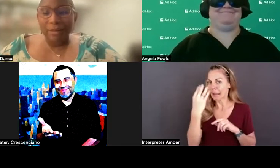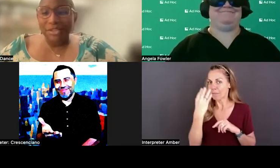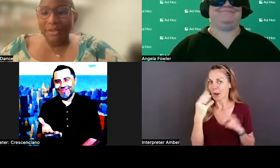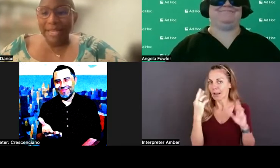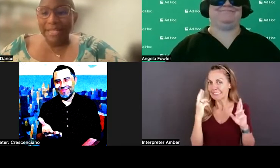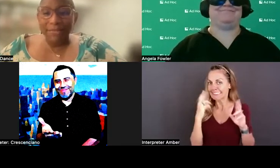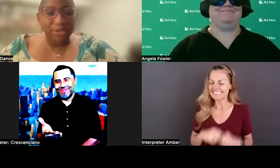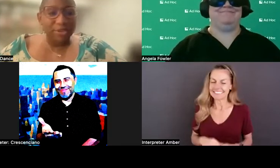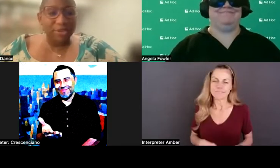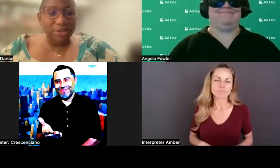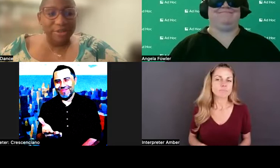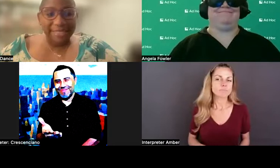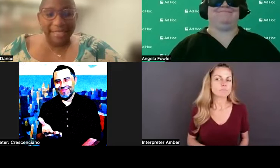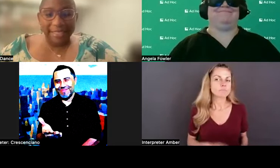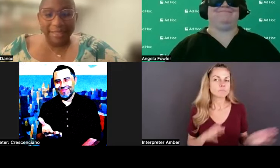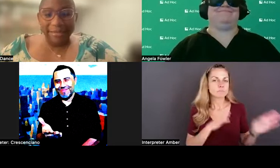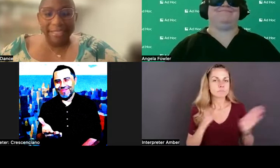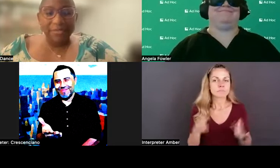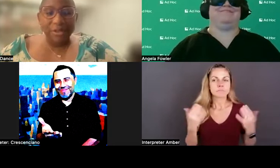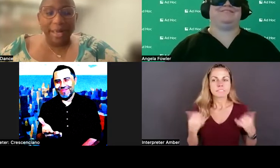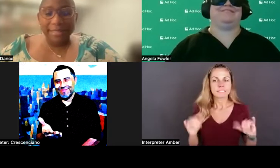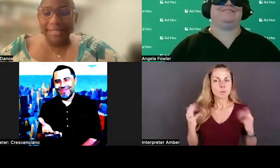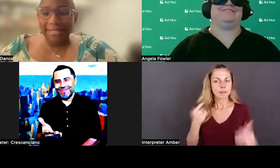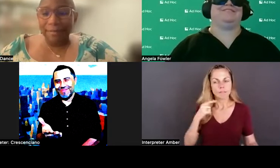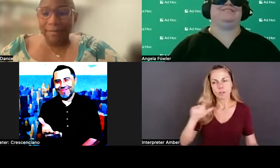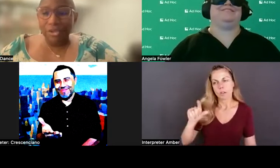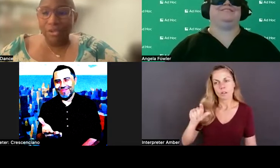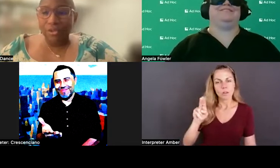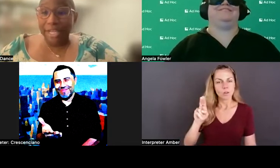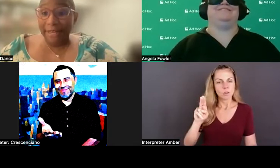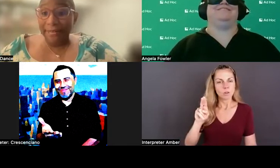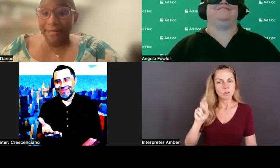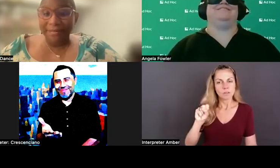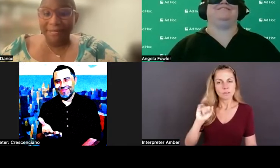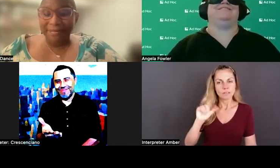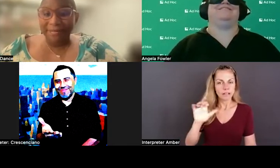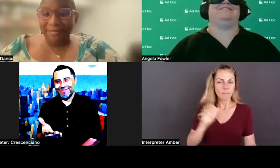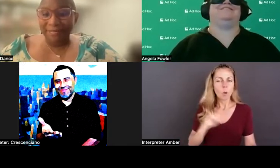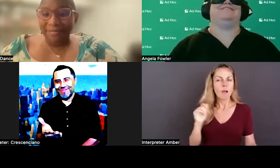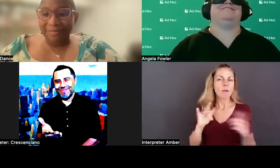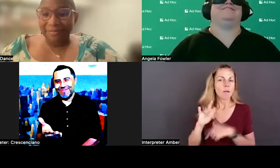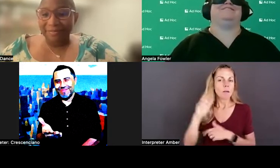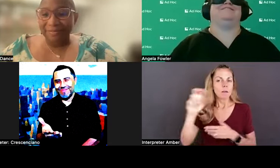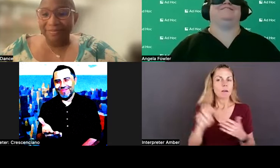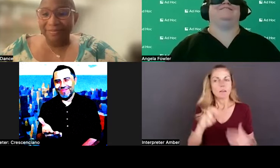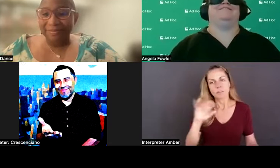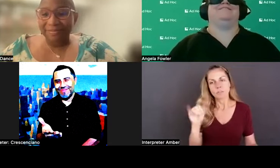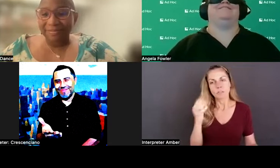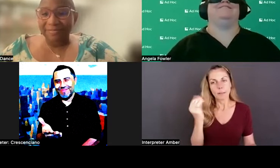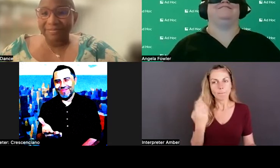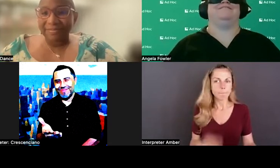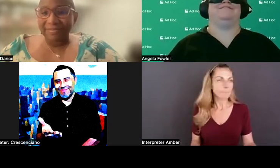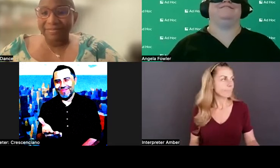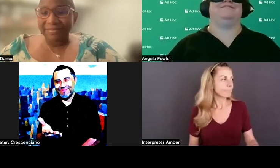We're still waiting for Lucek, I believe. So I'm going to skip to Jacob. Thank you so